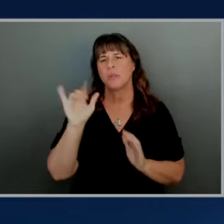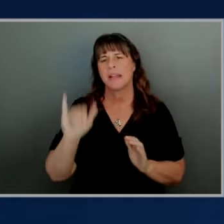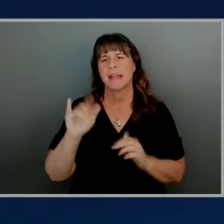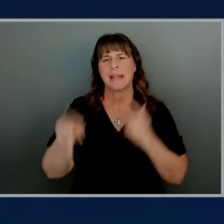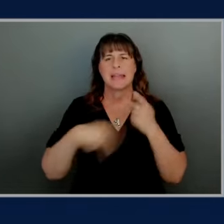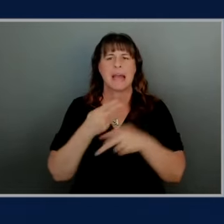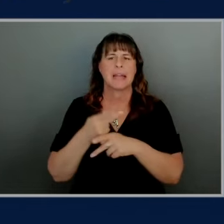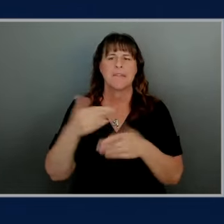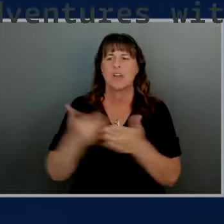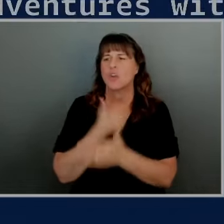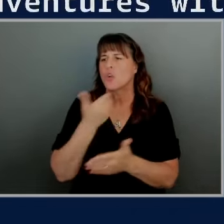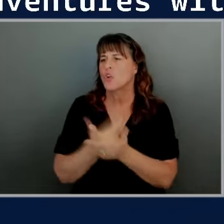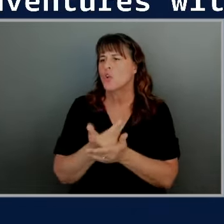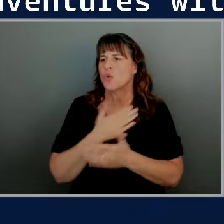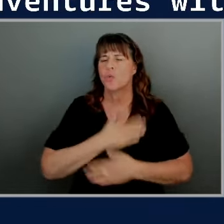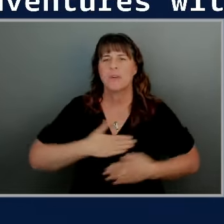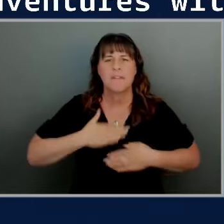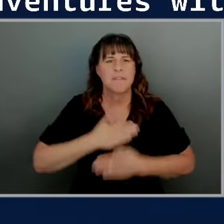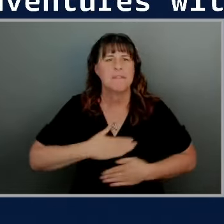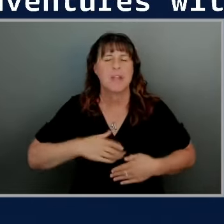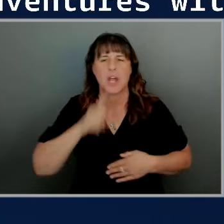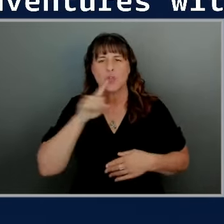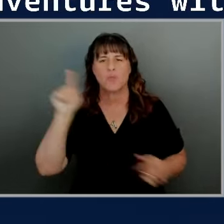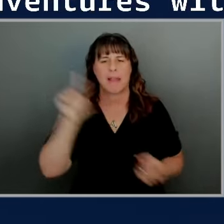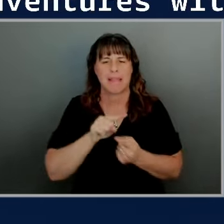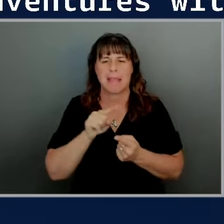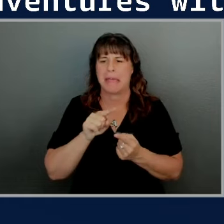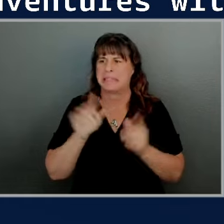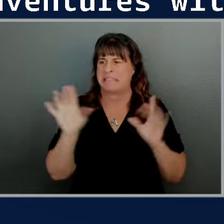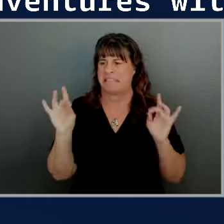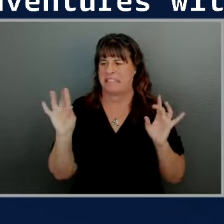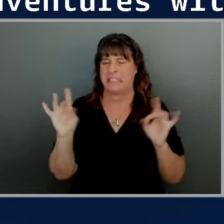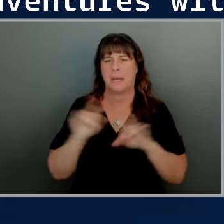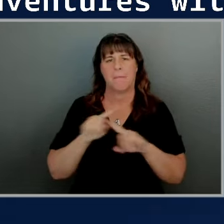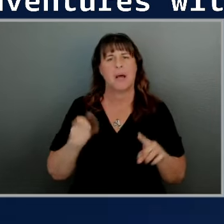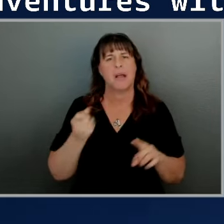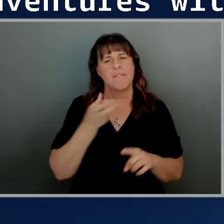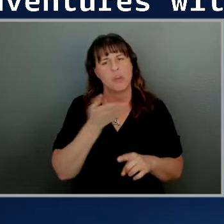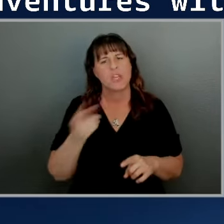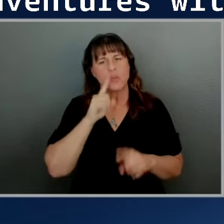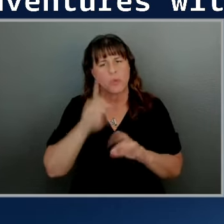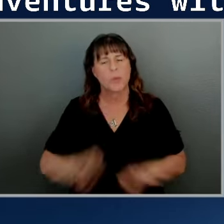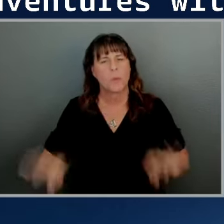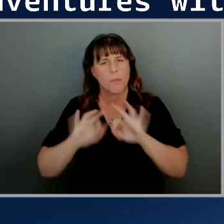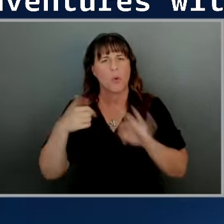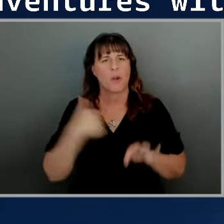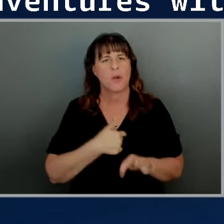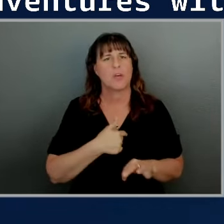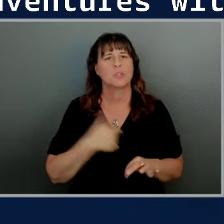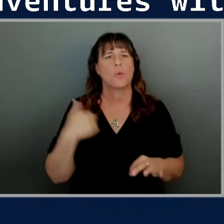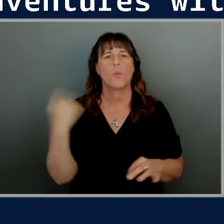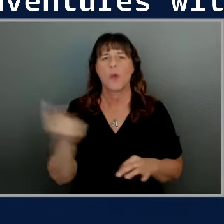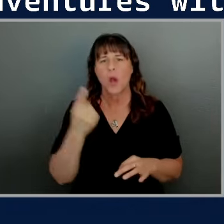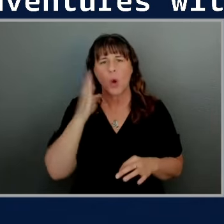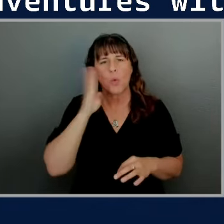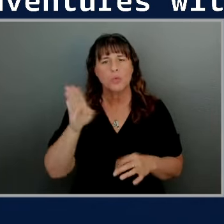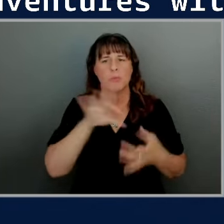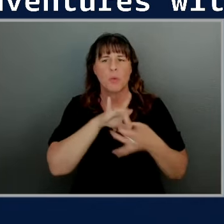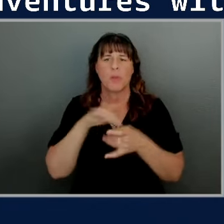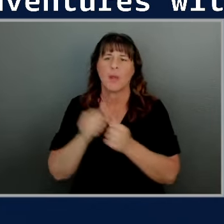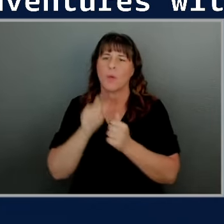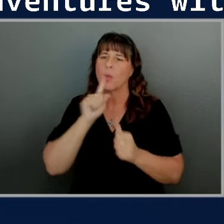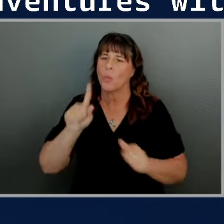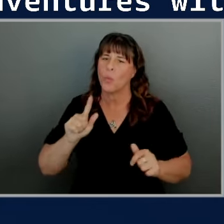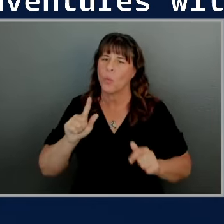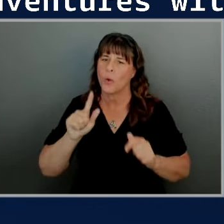endeavor it's definitely a lot less frictionful so you know a few things really matter to us you know we are always going to be about real people and